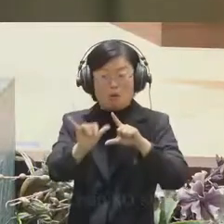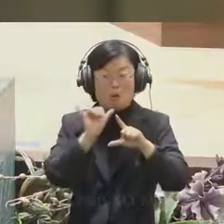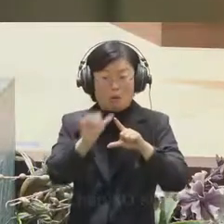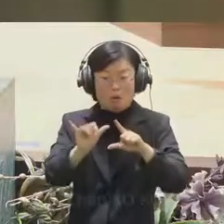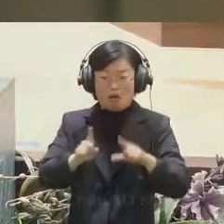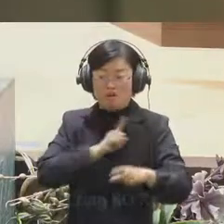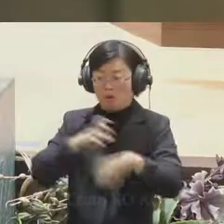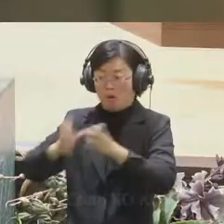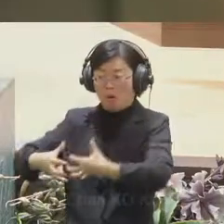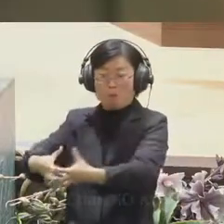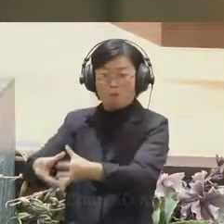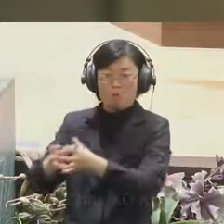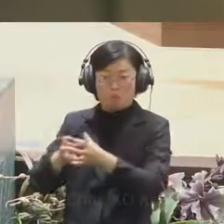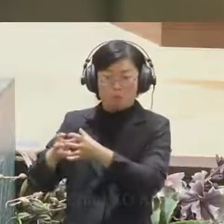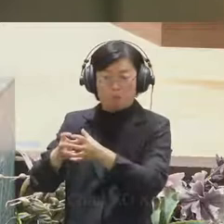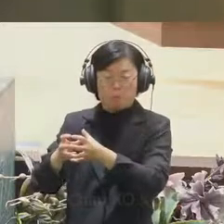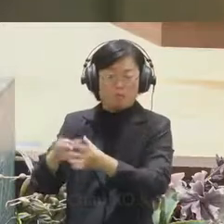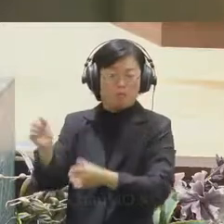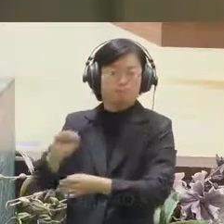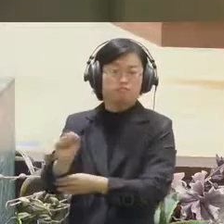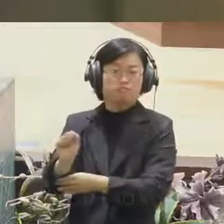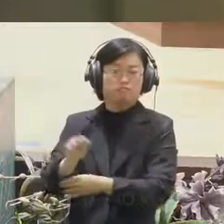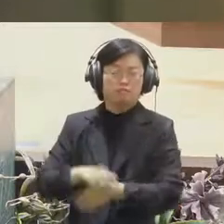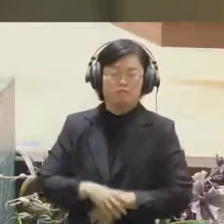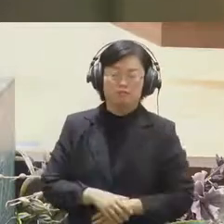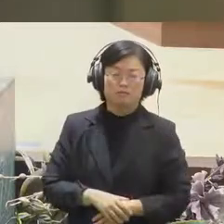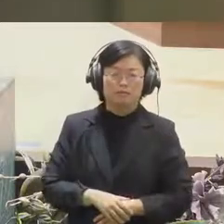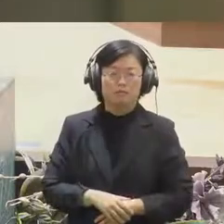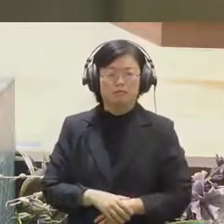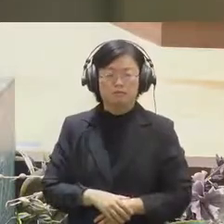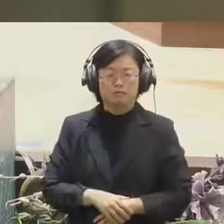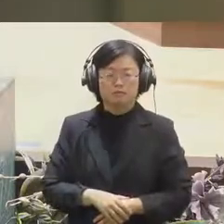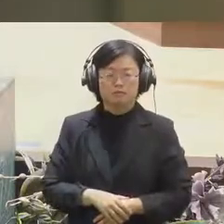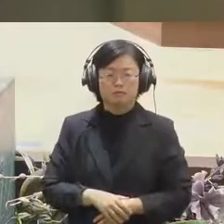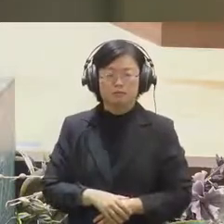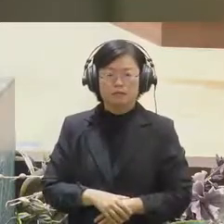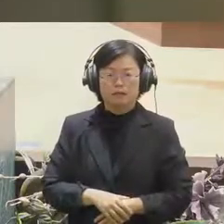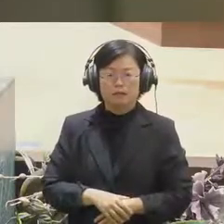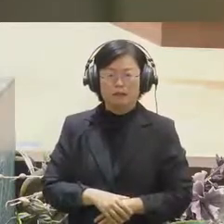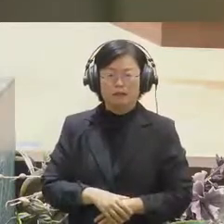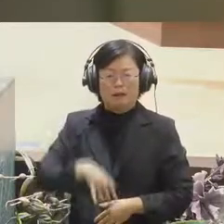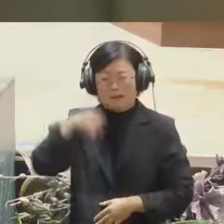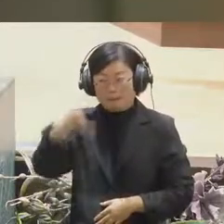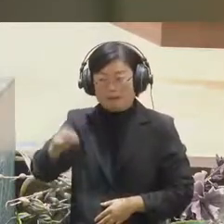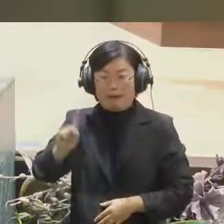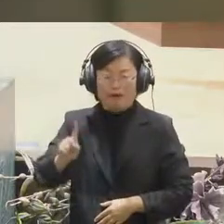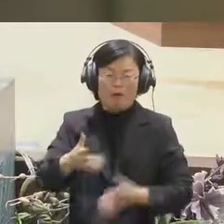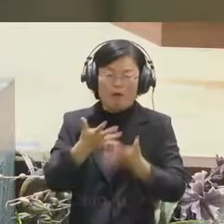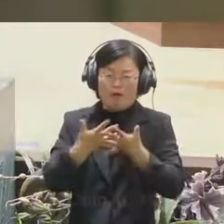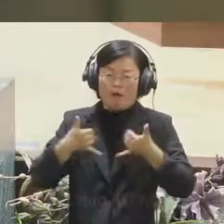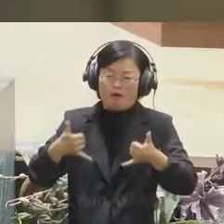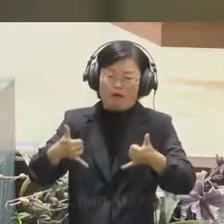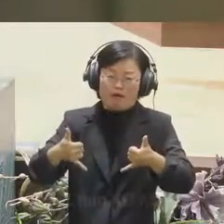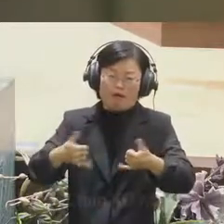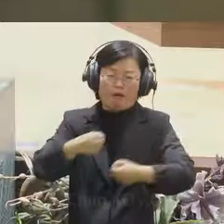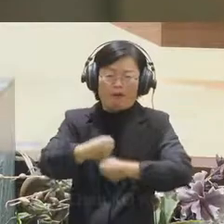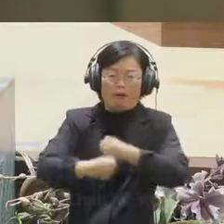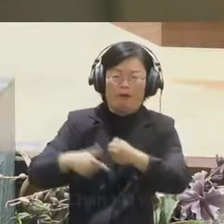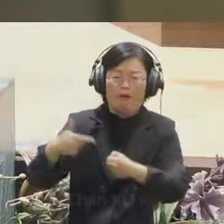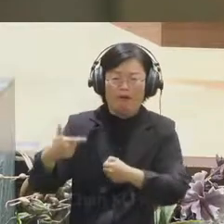and also the connection speed was notoriously slowit was even the lowest among regional countries